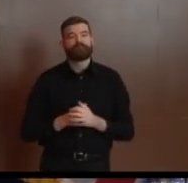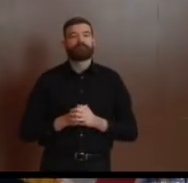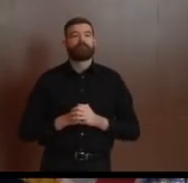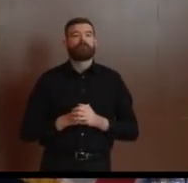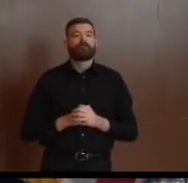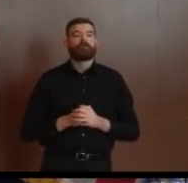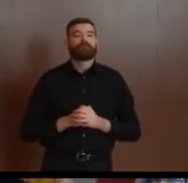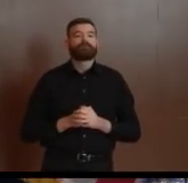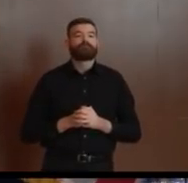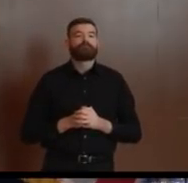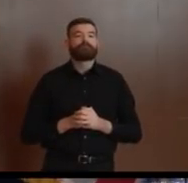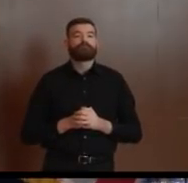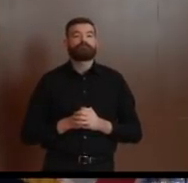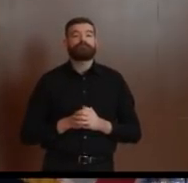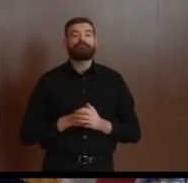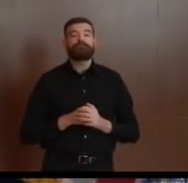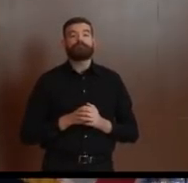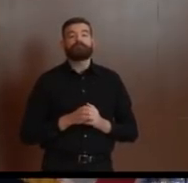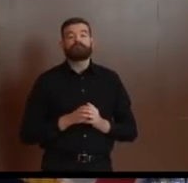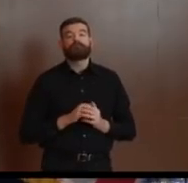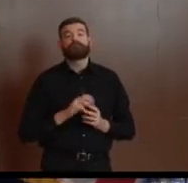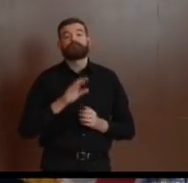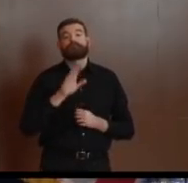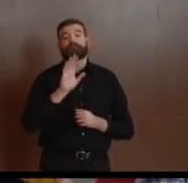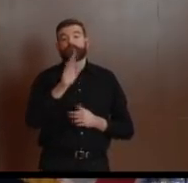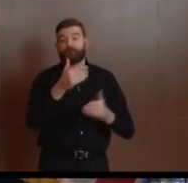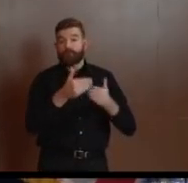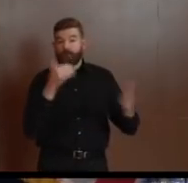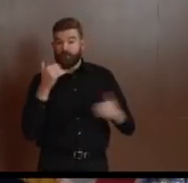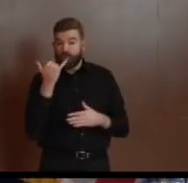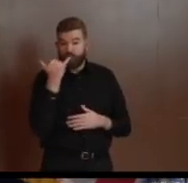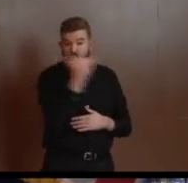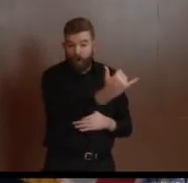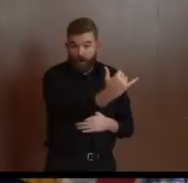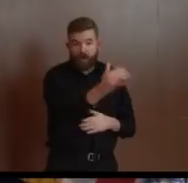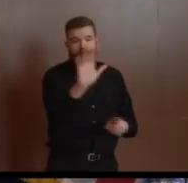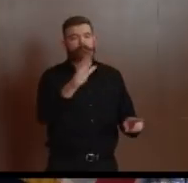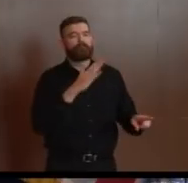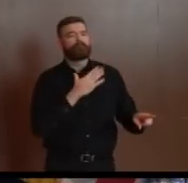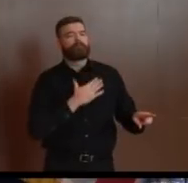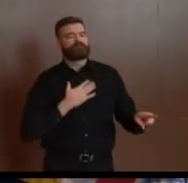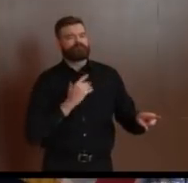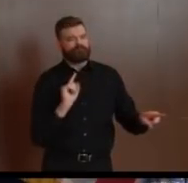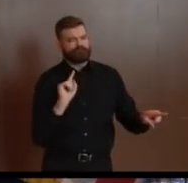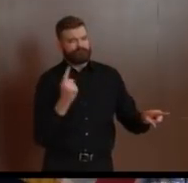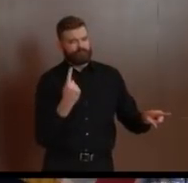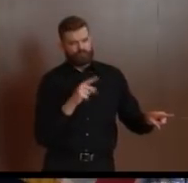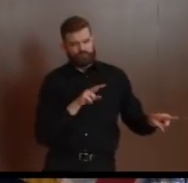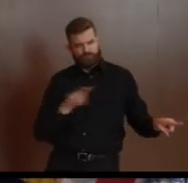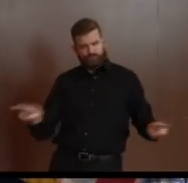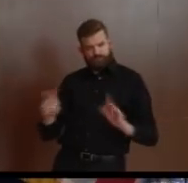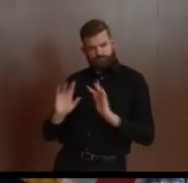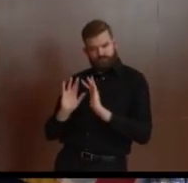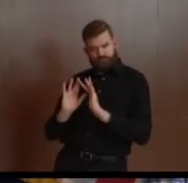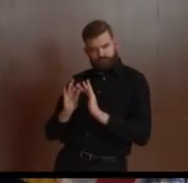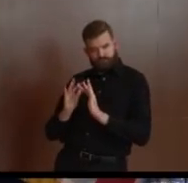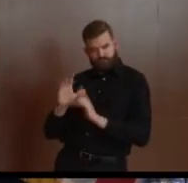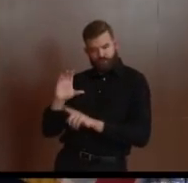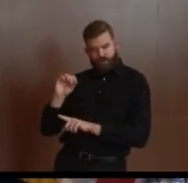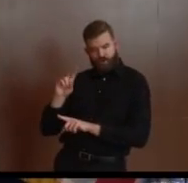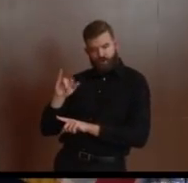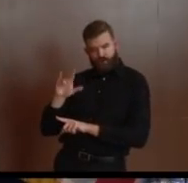this suggestion. Take a moment again to visit the same website, COVID19.nj.gov, COVID19